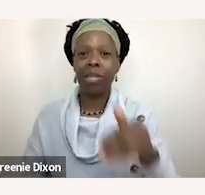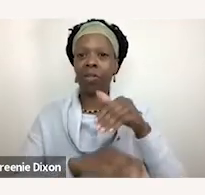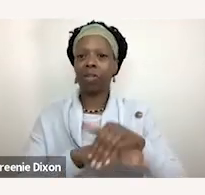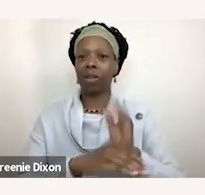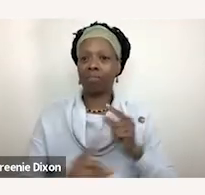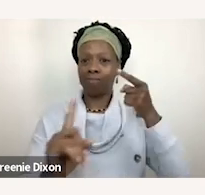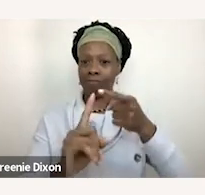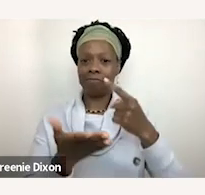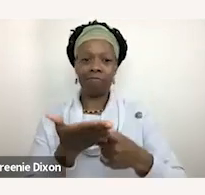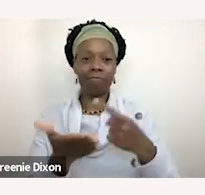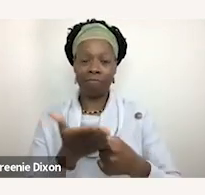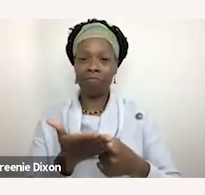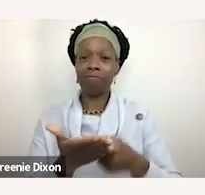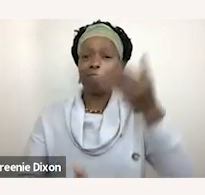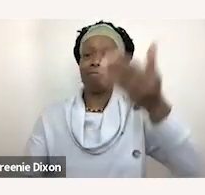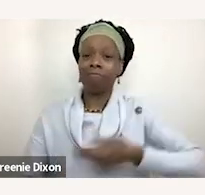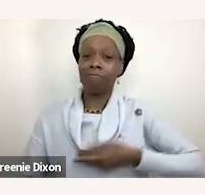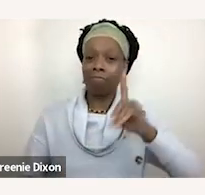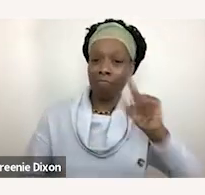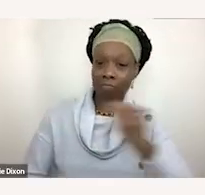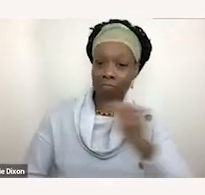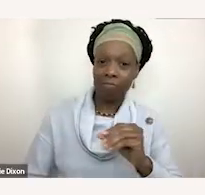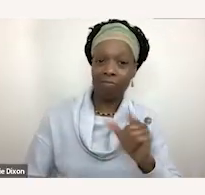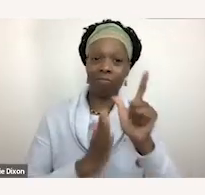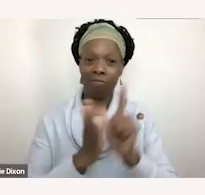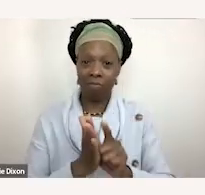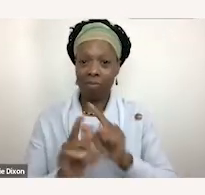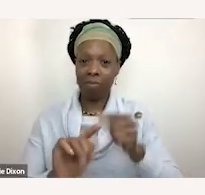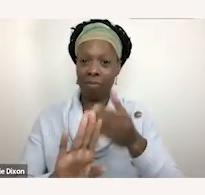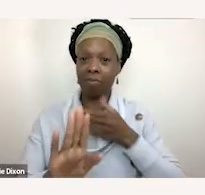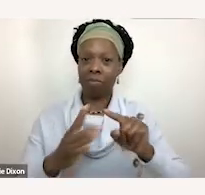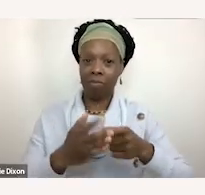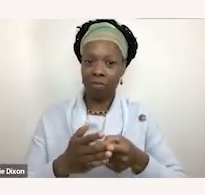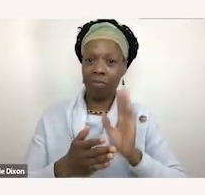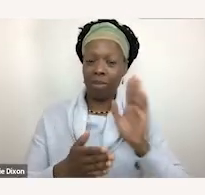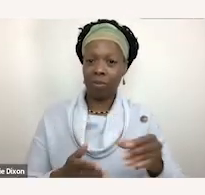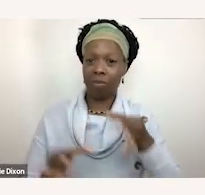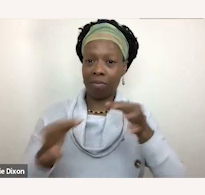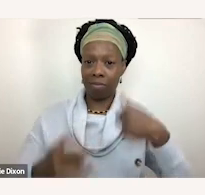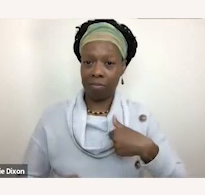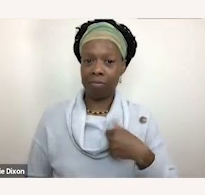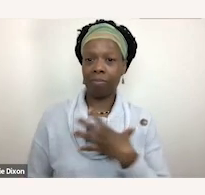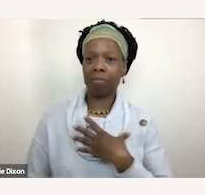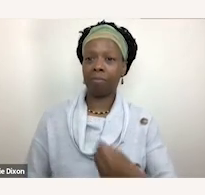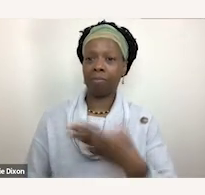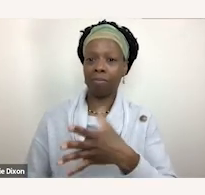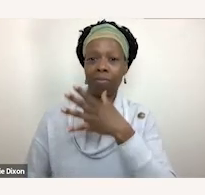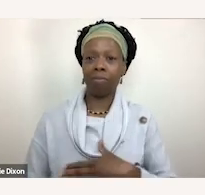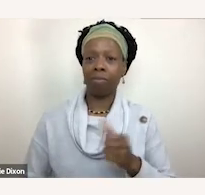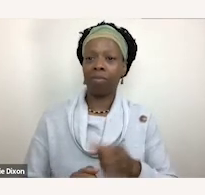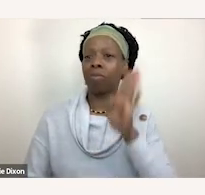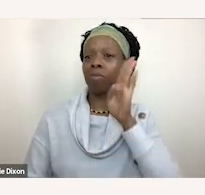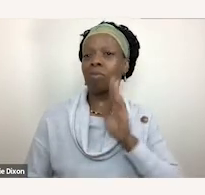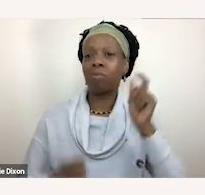history and laws. And before I start, for accessibility, I am a white woman with brown hair that is